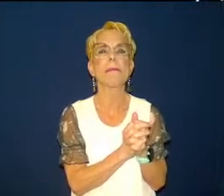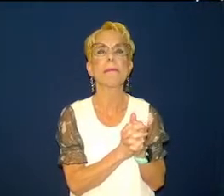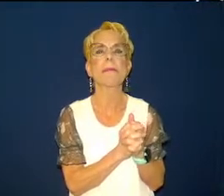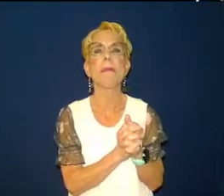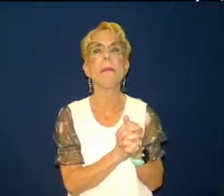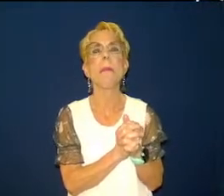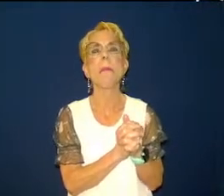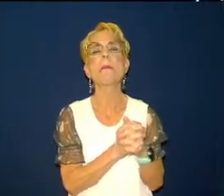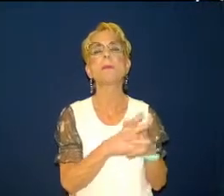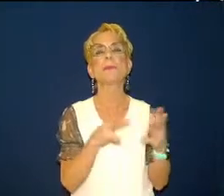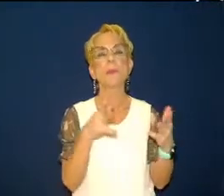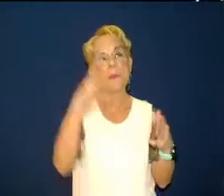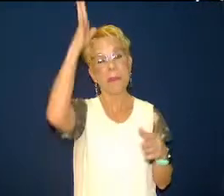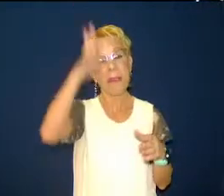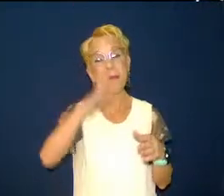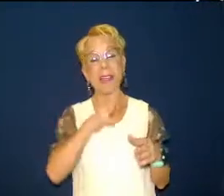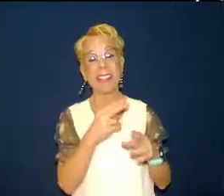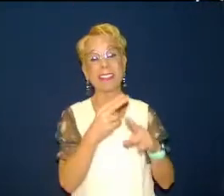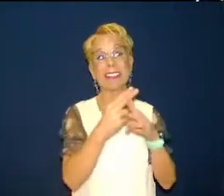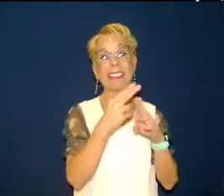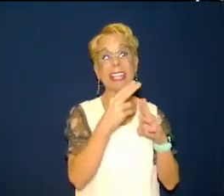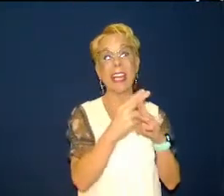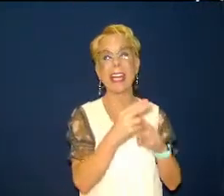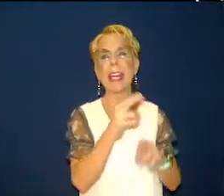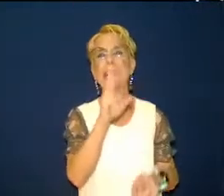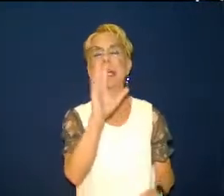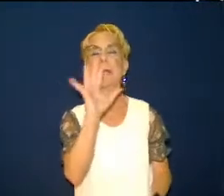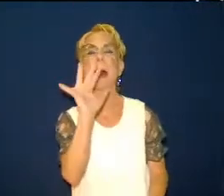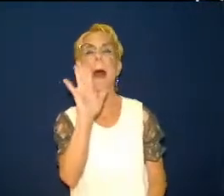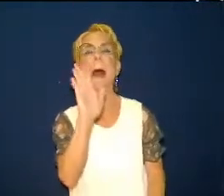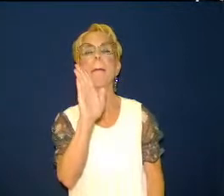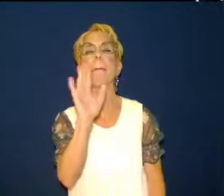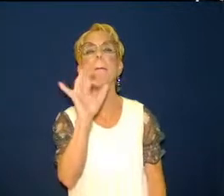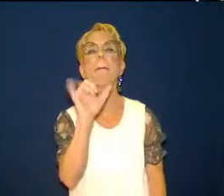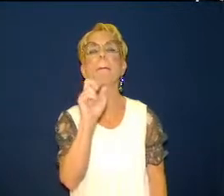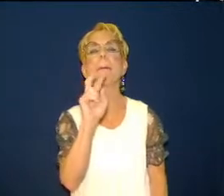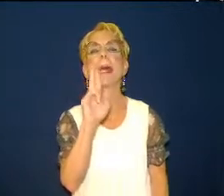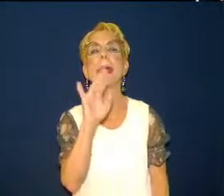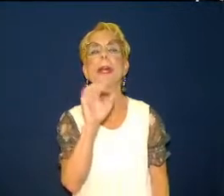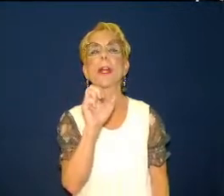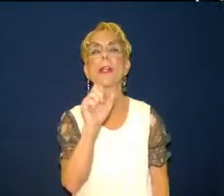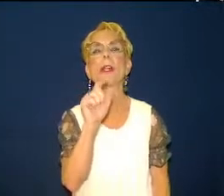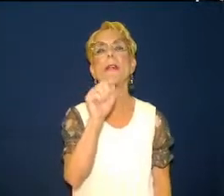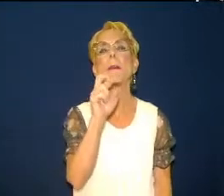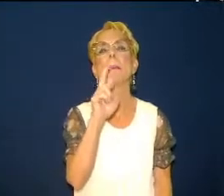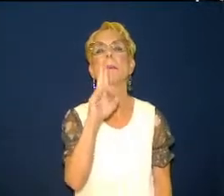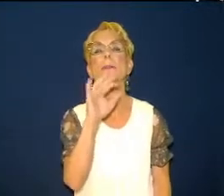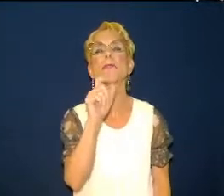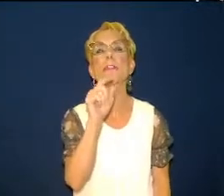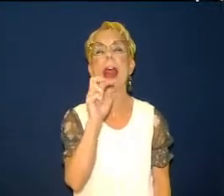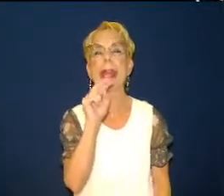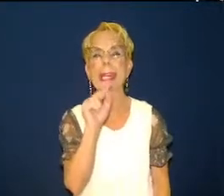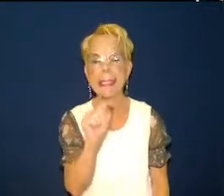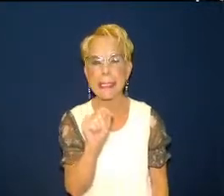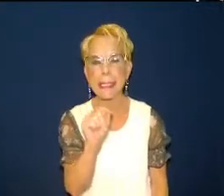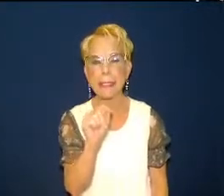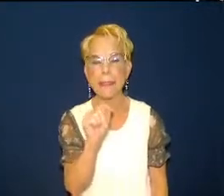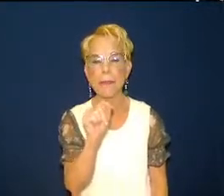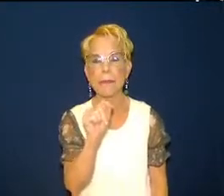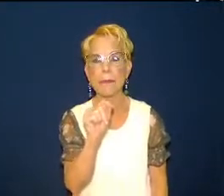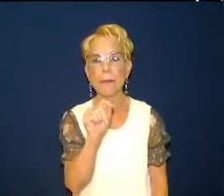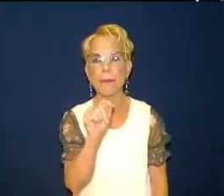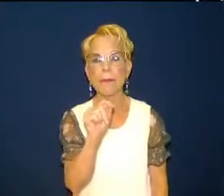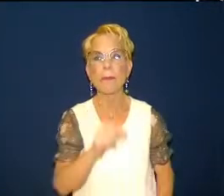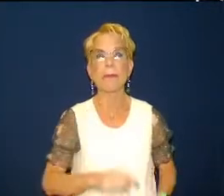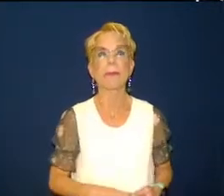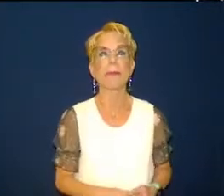out to a nice restaurant and wined and dined us paid for our meal and before we ever got in the car benny looked at him and said you know he said i'm